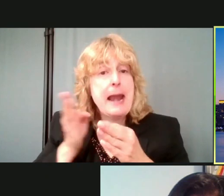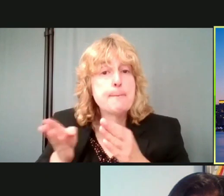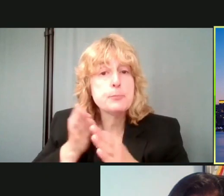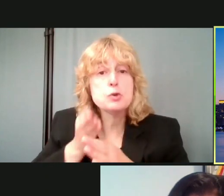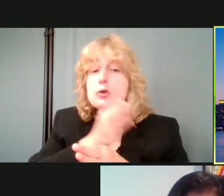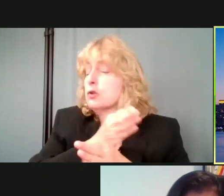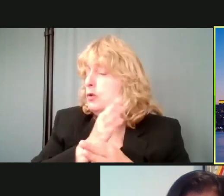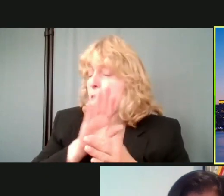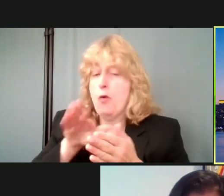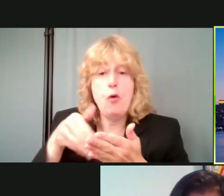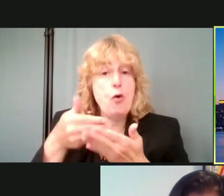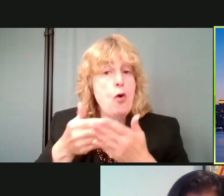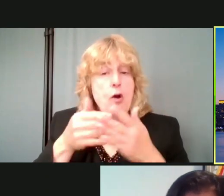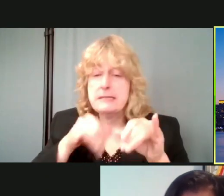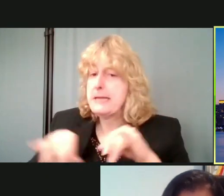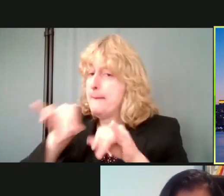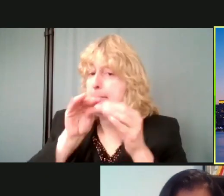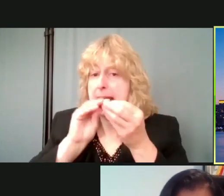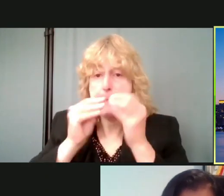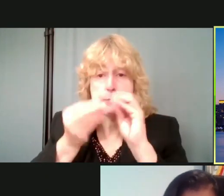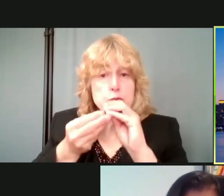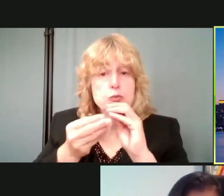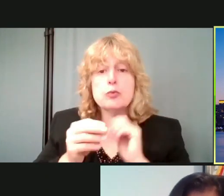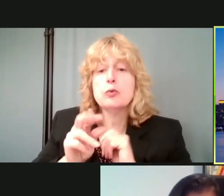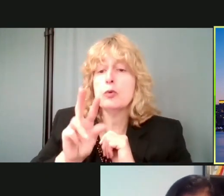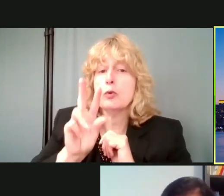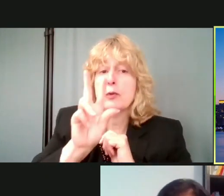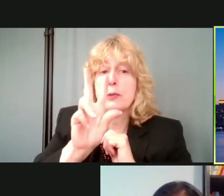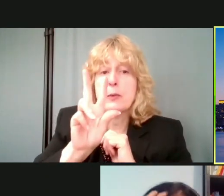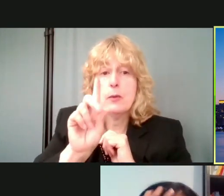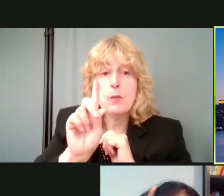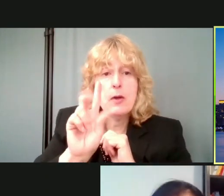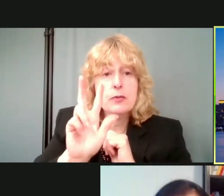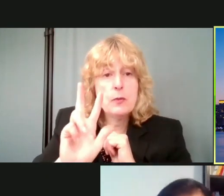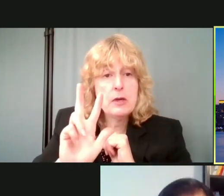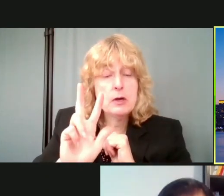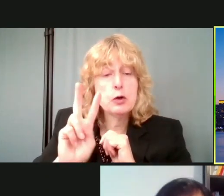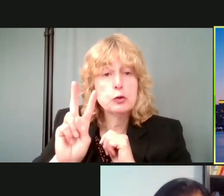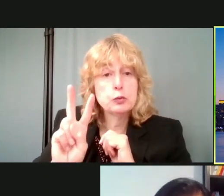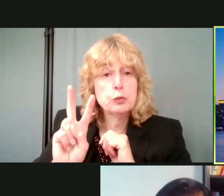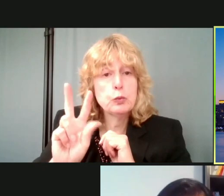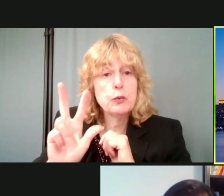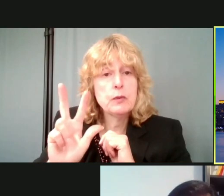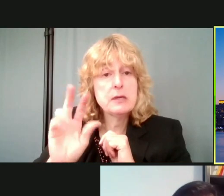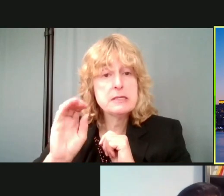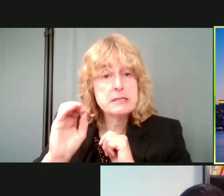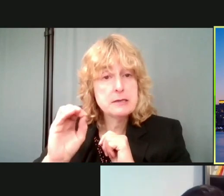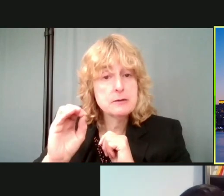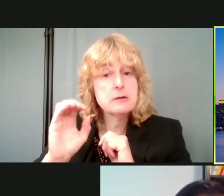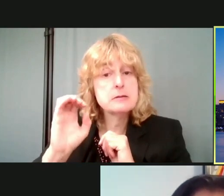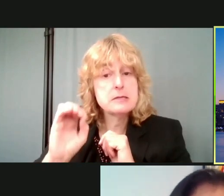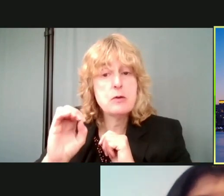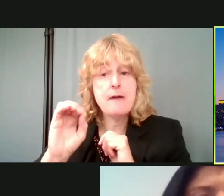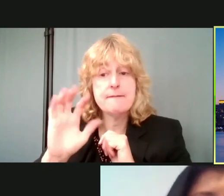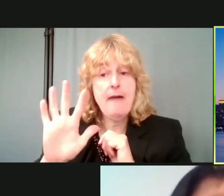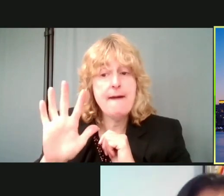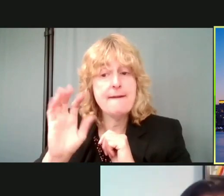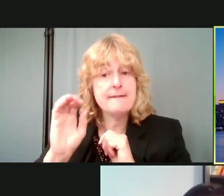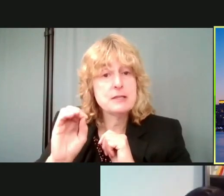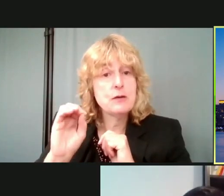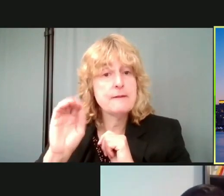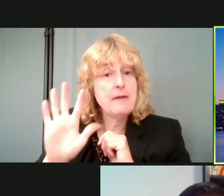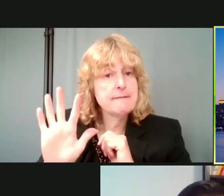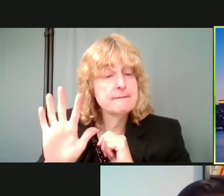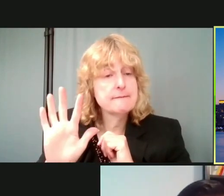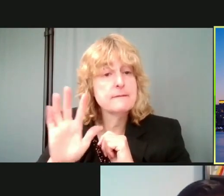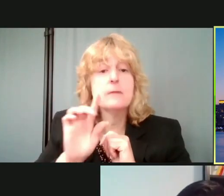And that number. number is 313-230-0505. It's important